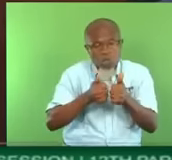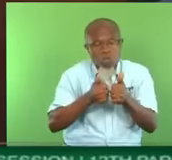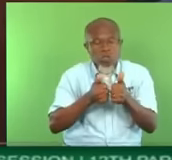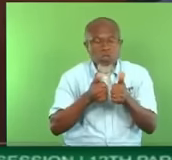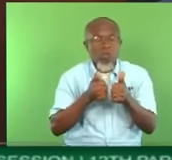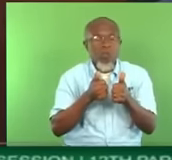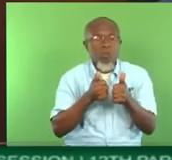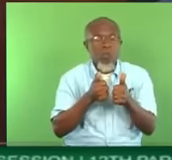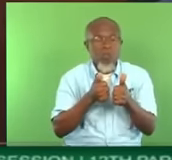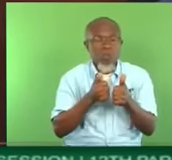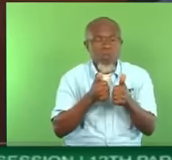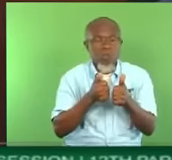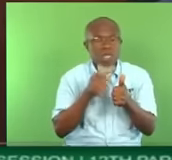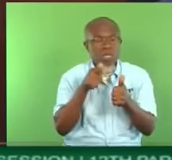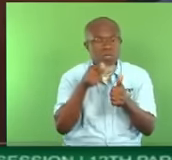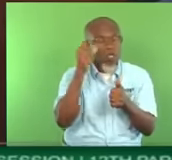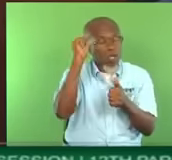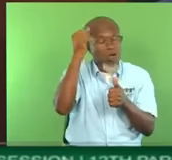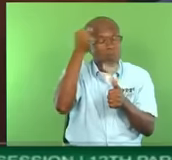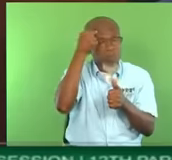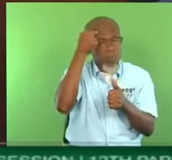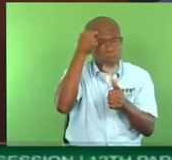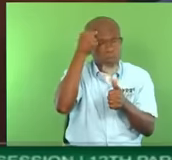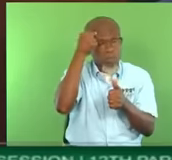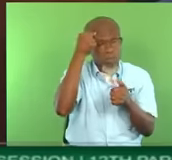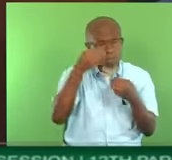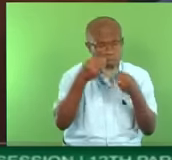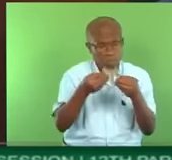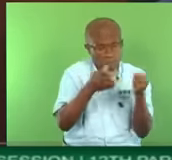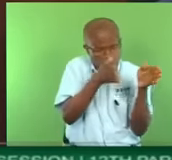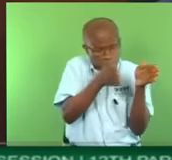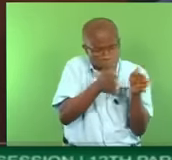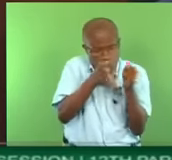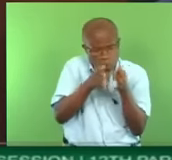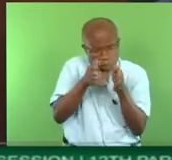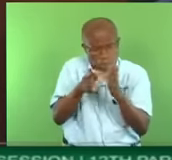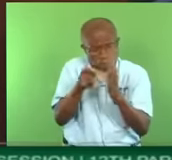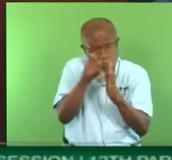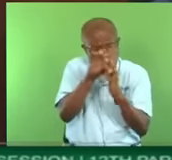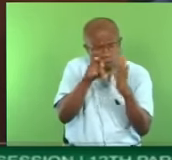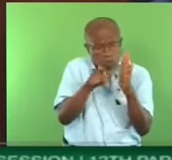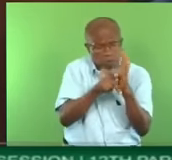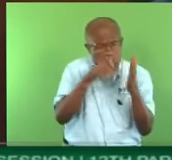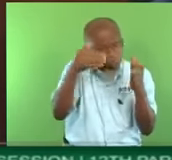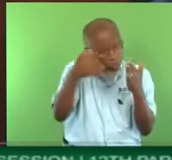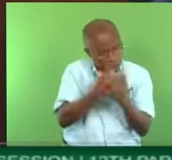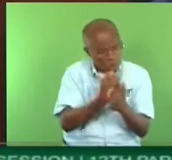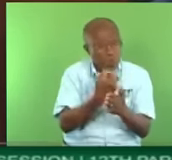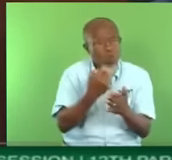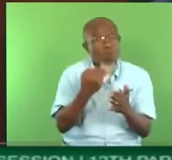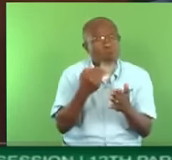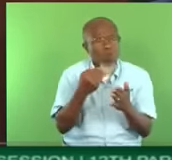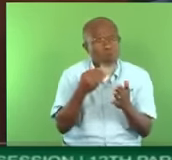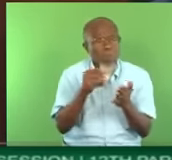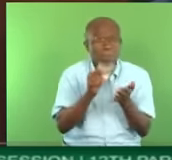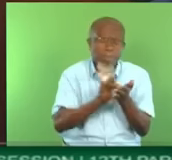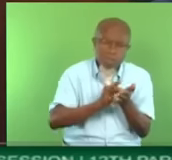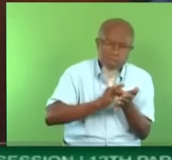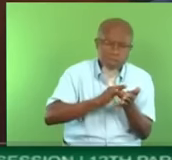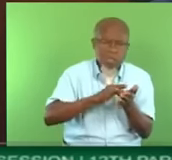that government outlined a policy for a new medical campus for the Port of Spain General Hospital.